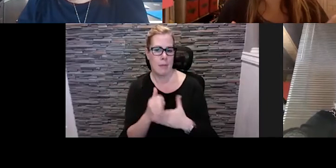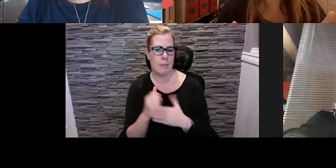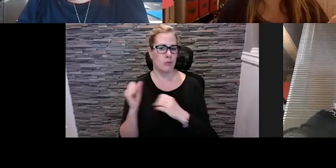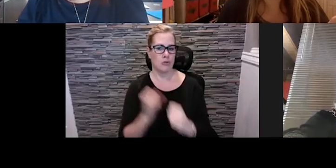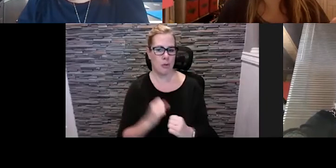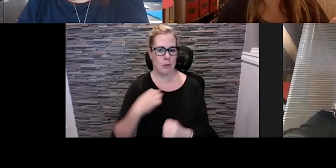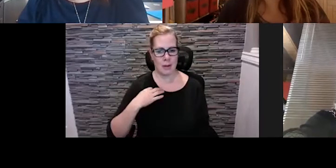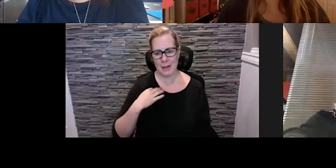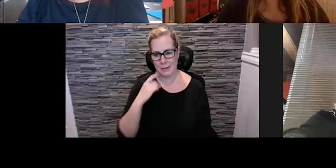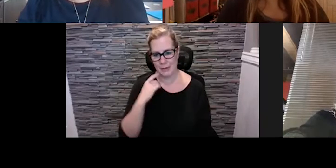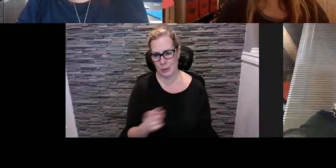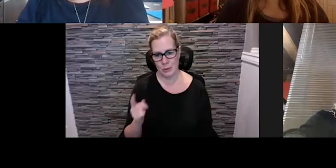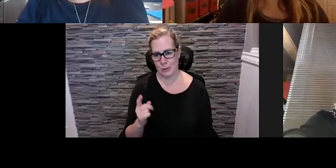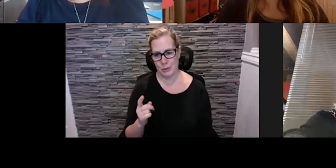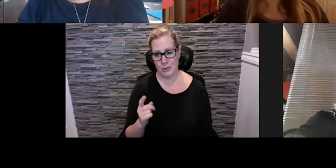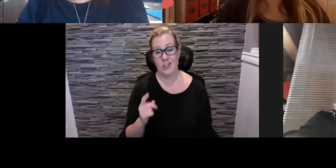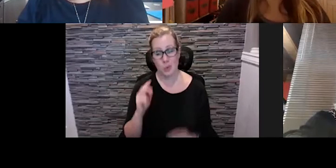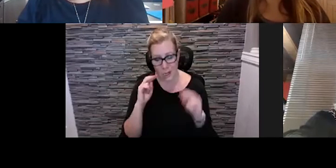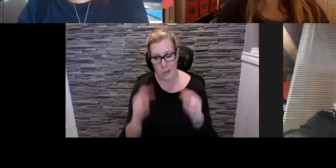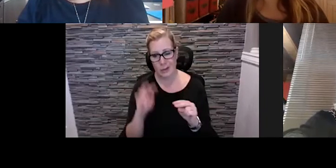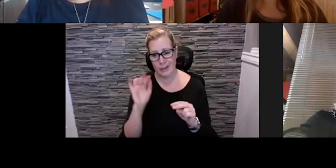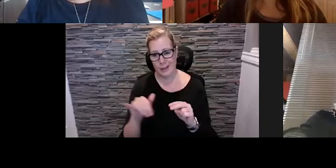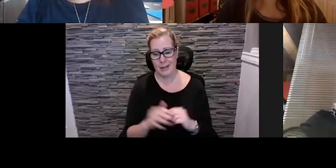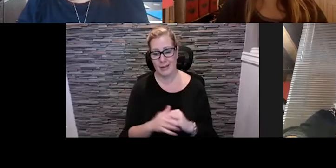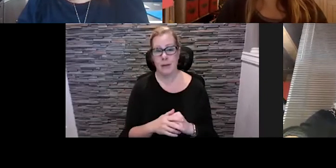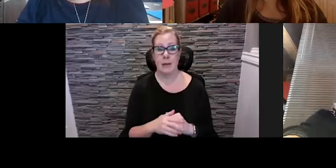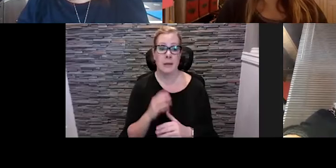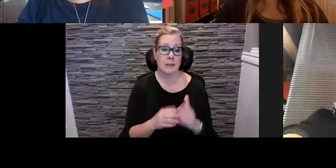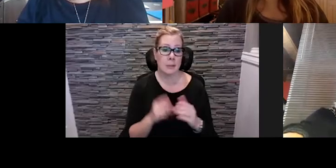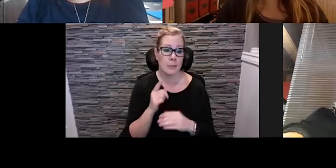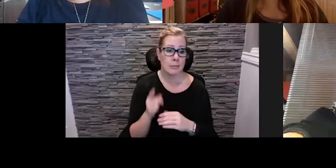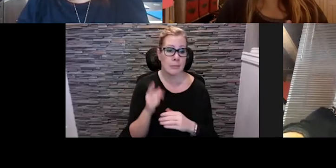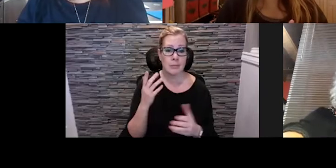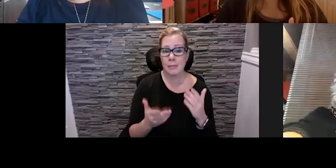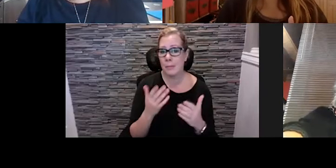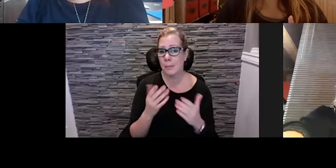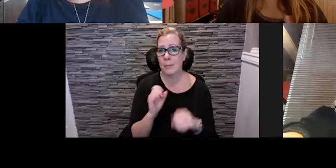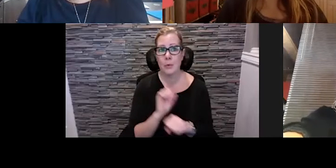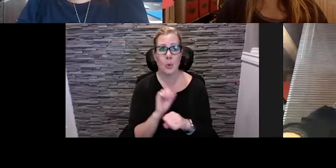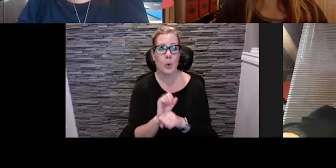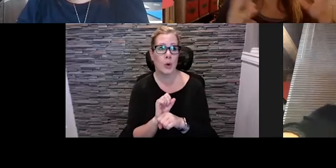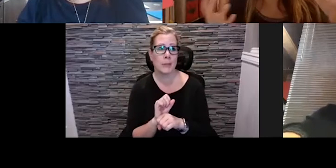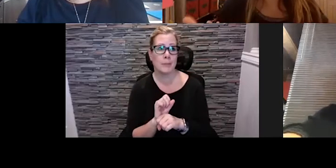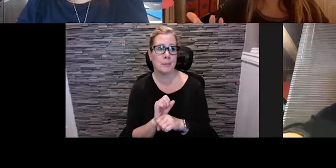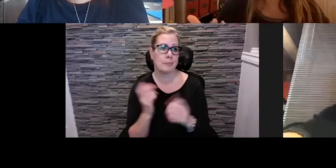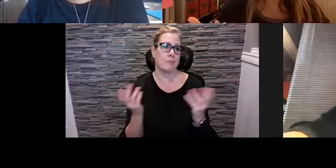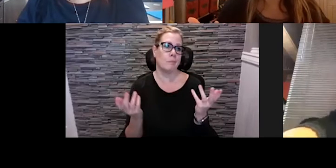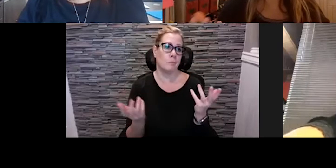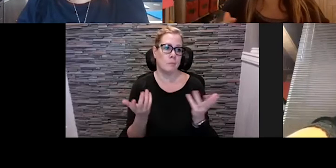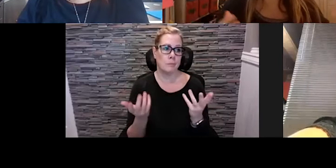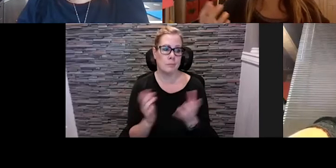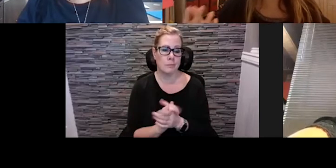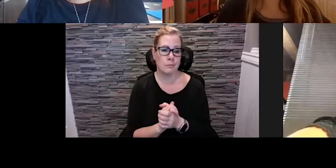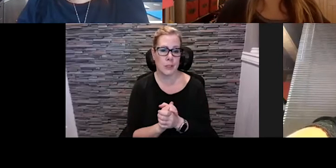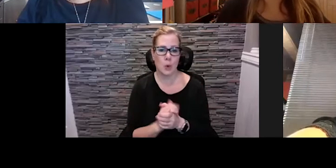application. For those of you who maybe are working within what is